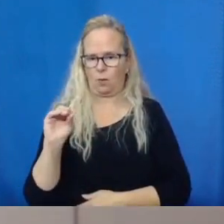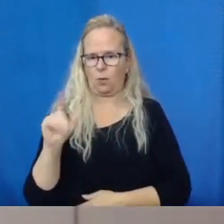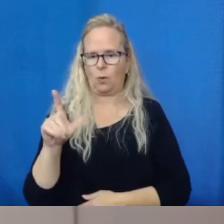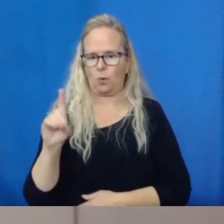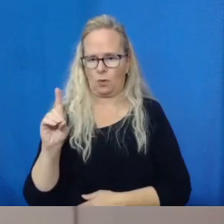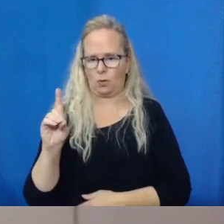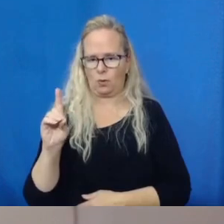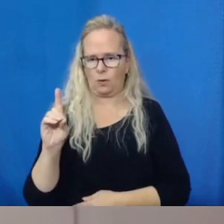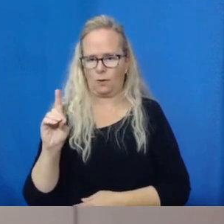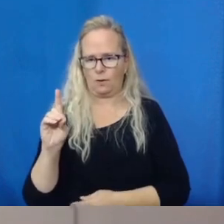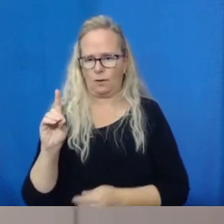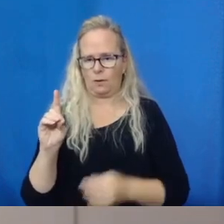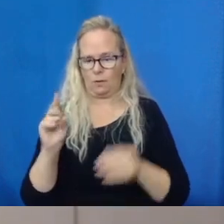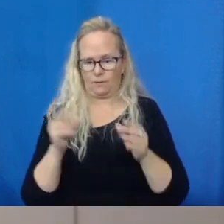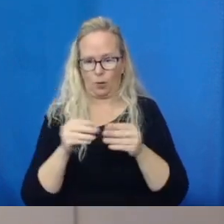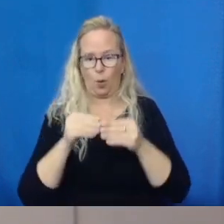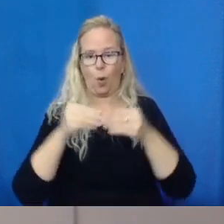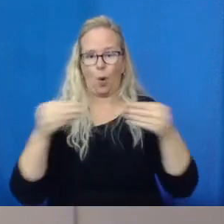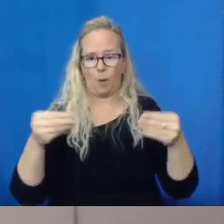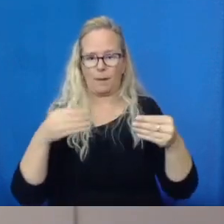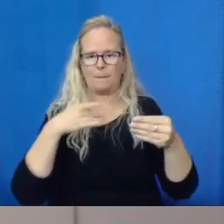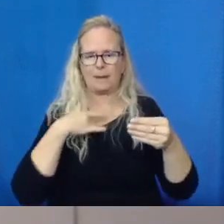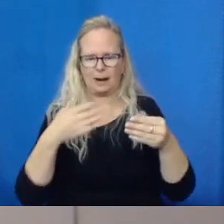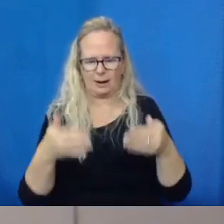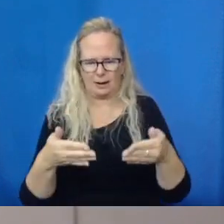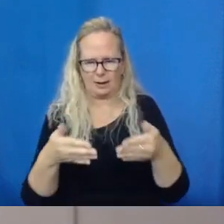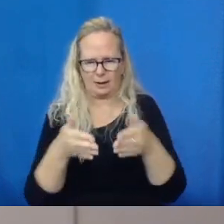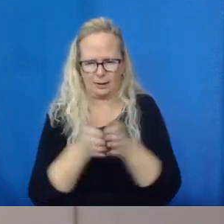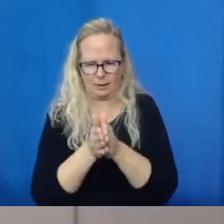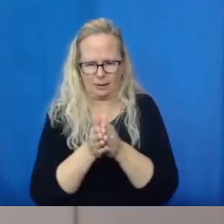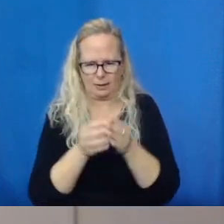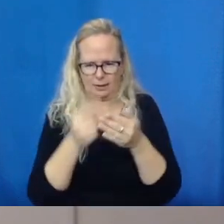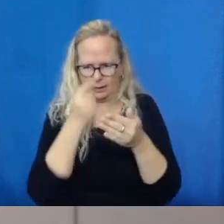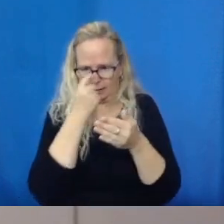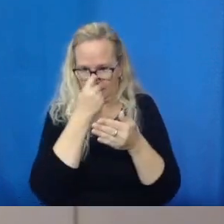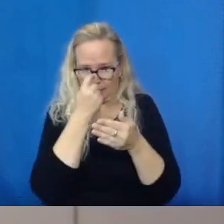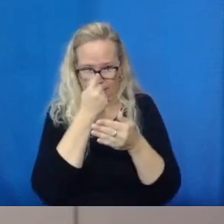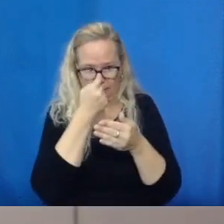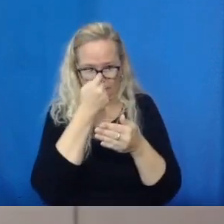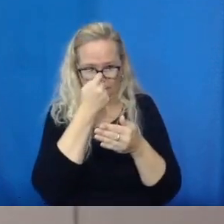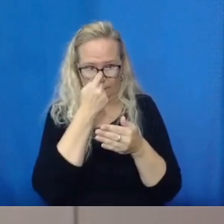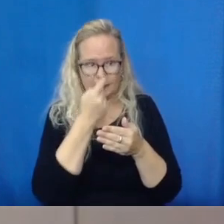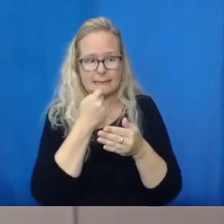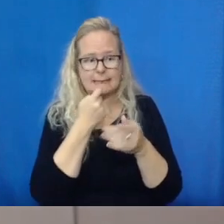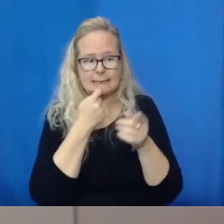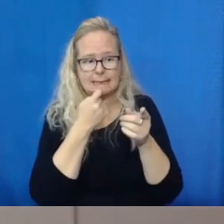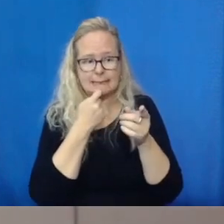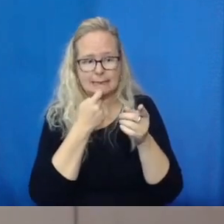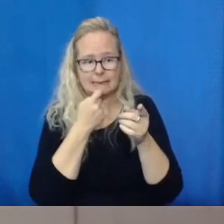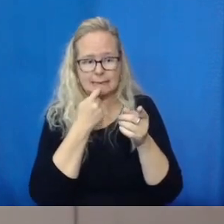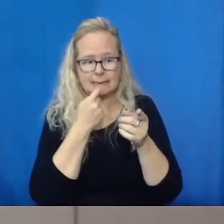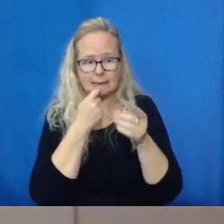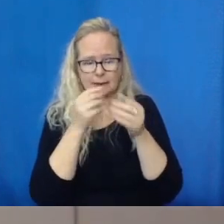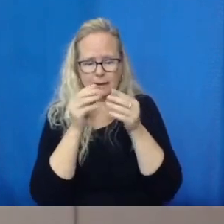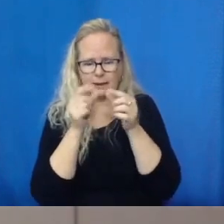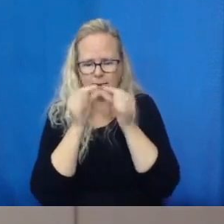face. Okay. And I'm going to press that down on the sides. And you can see this mask